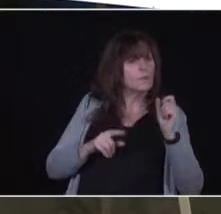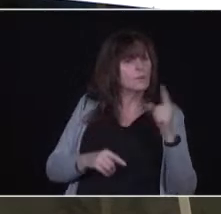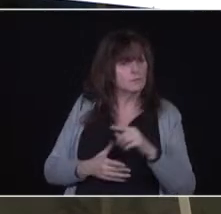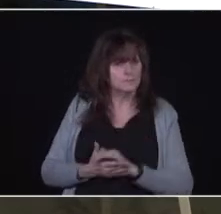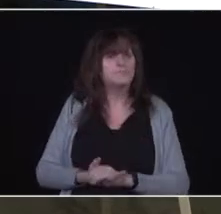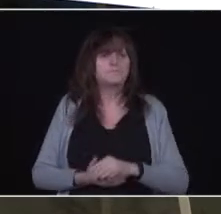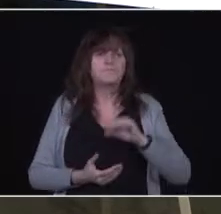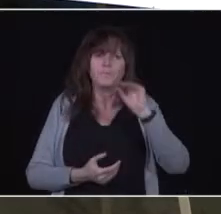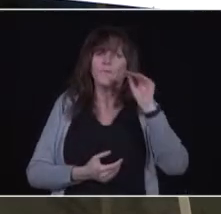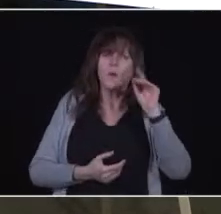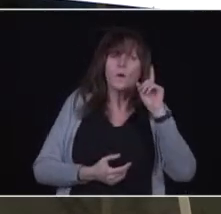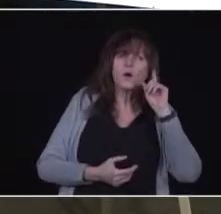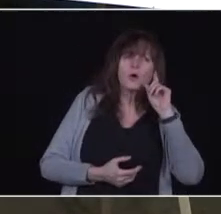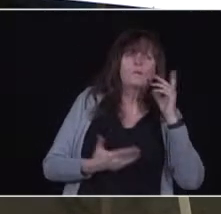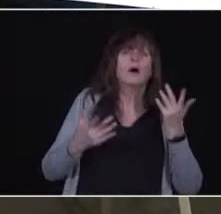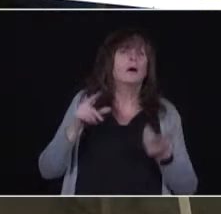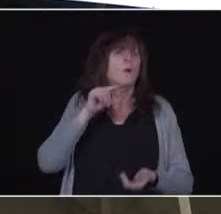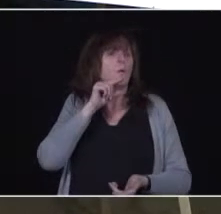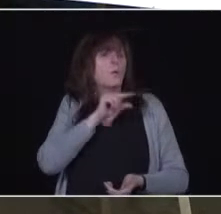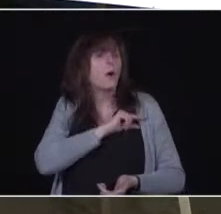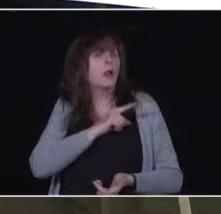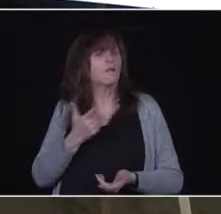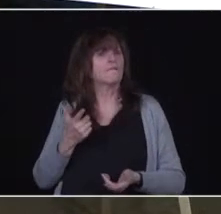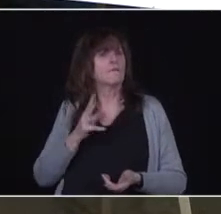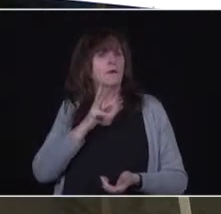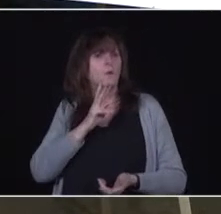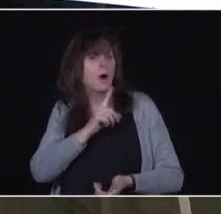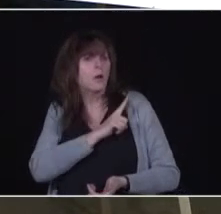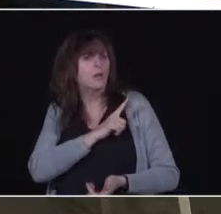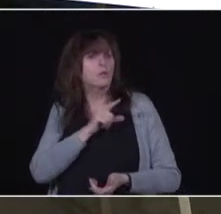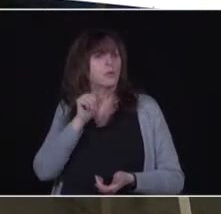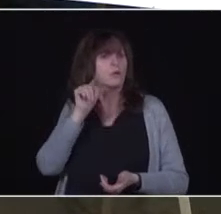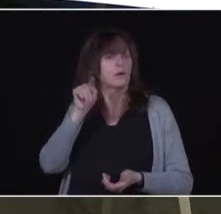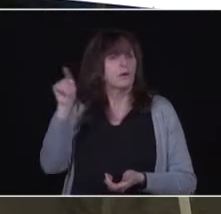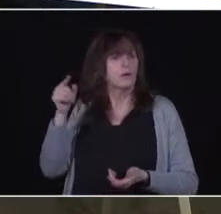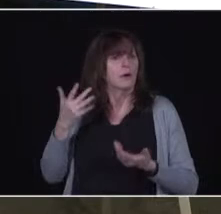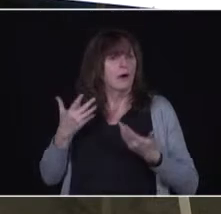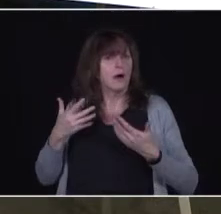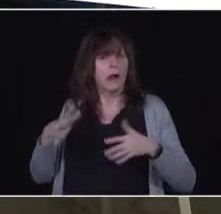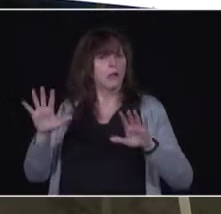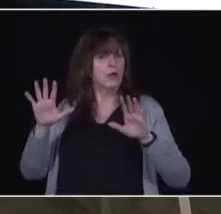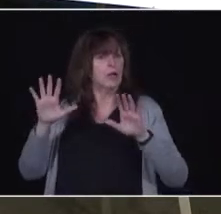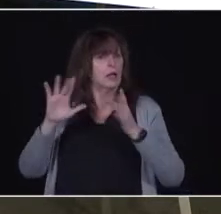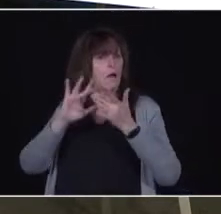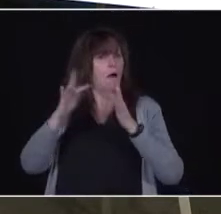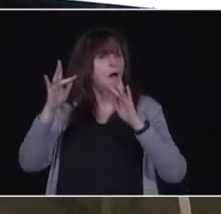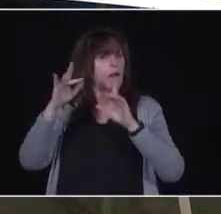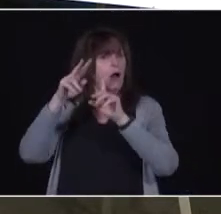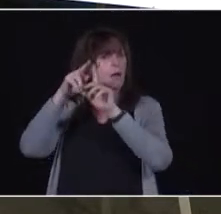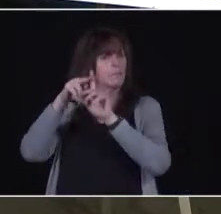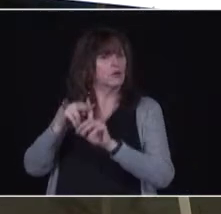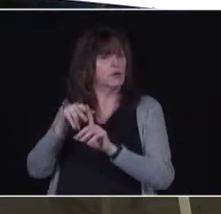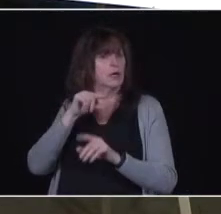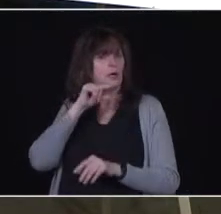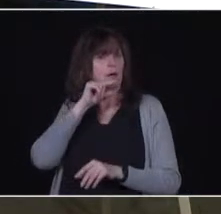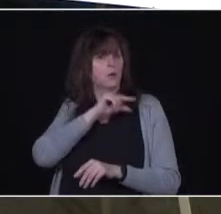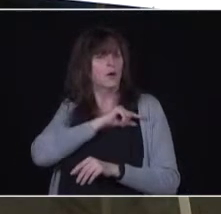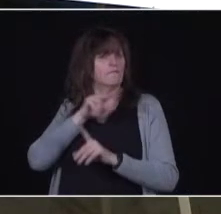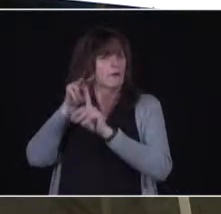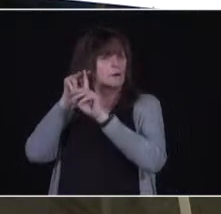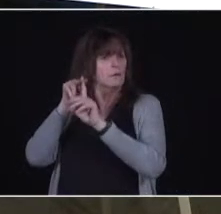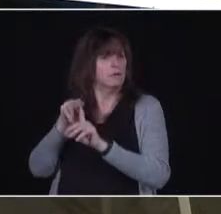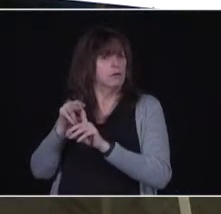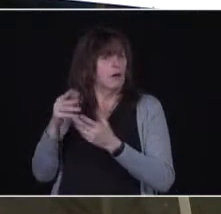Waterloo area, they are already doing online bookings in the Guelph area, and